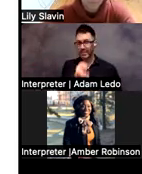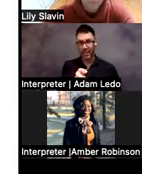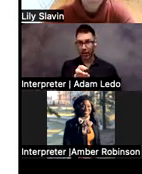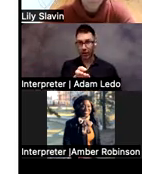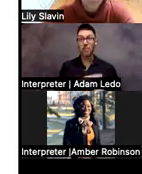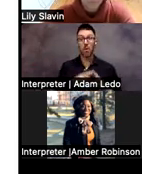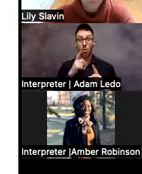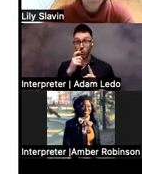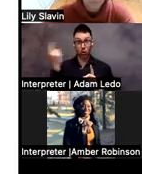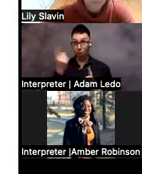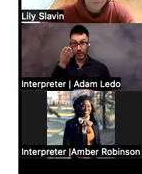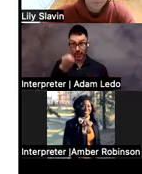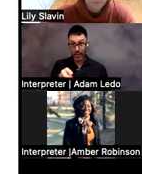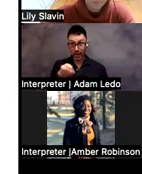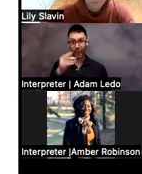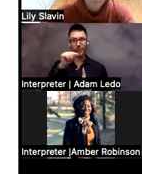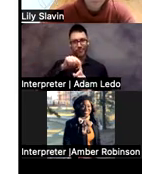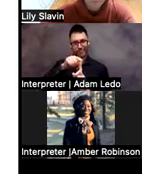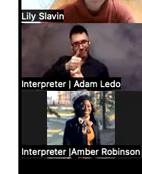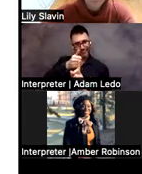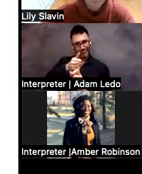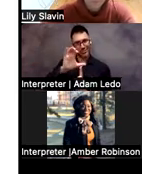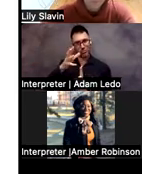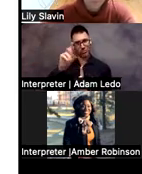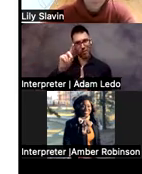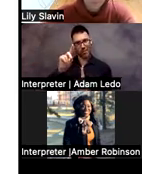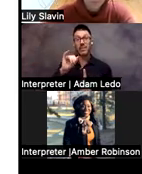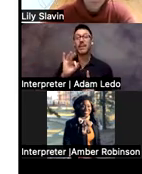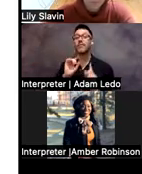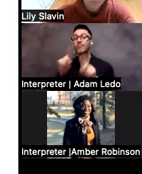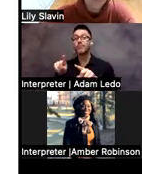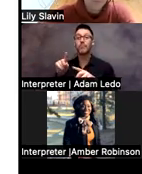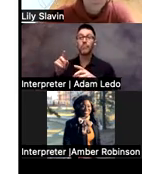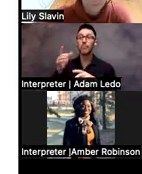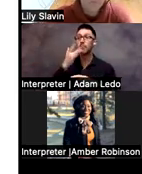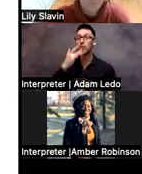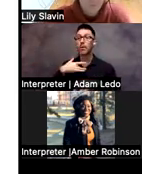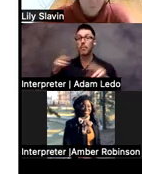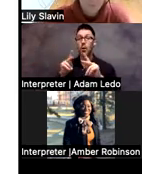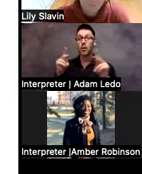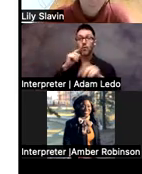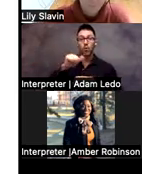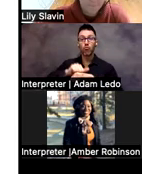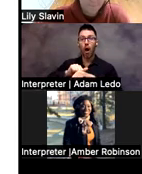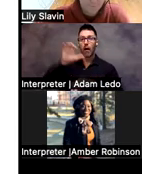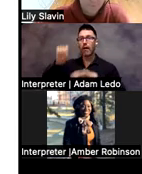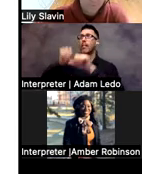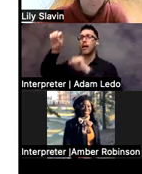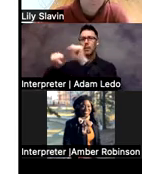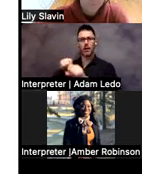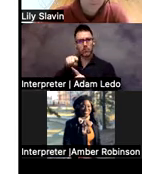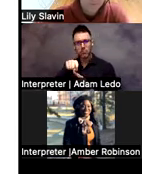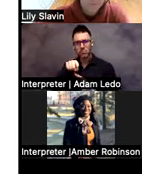child. If they go to a rock climbing birthday party, what do they need to be successful there? And so